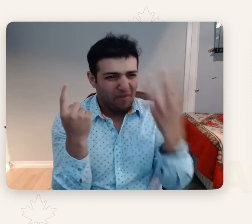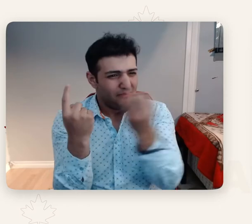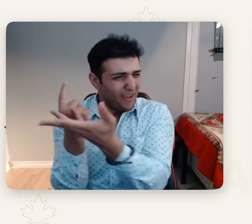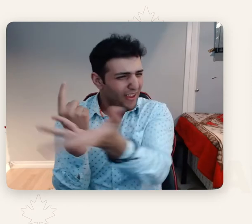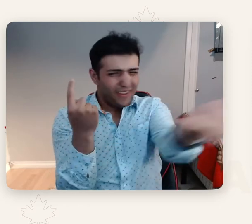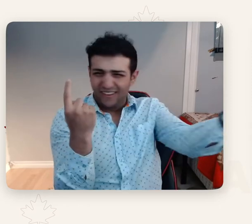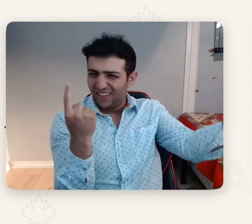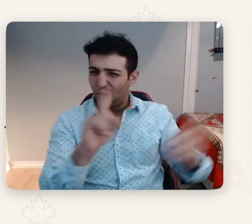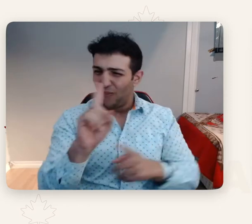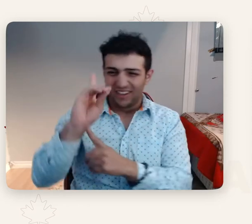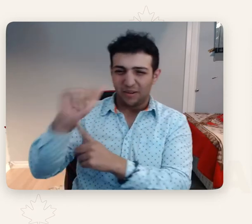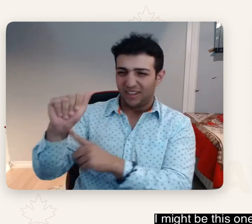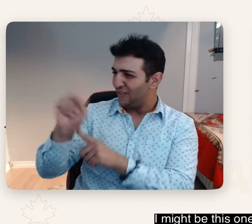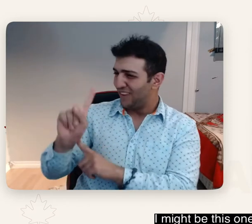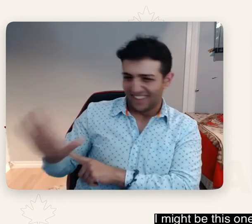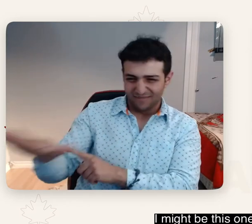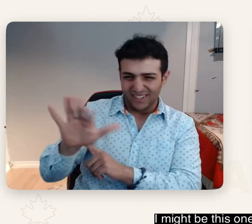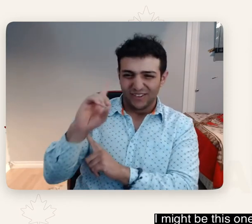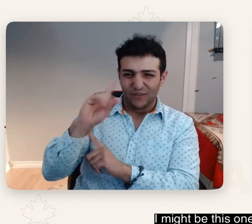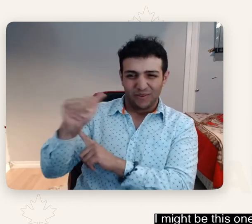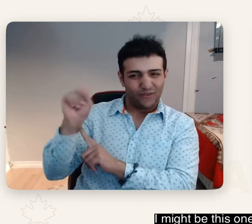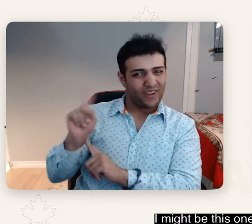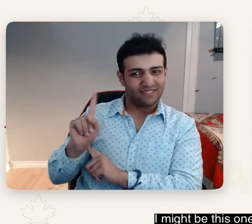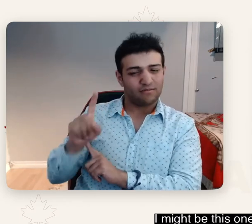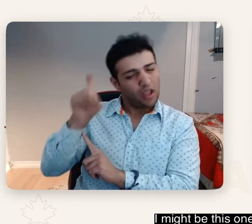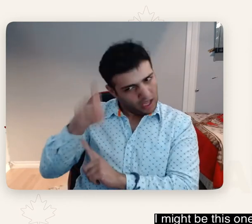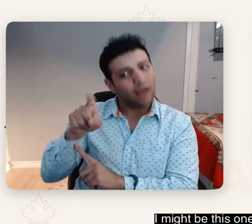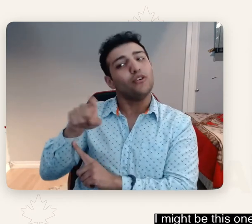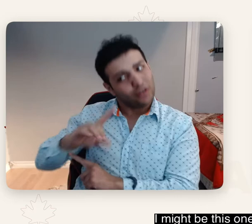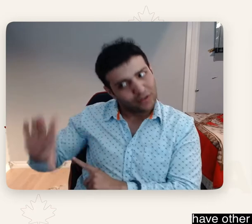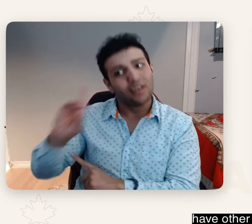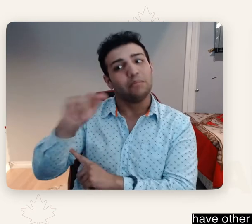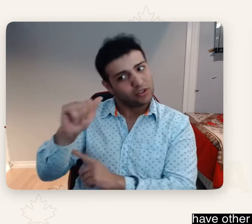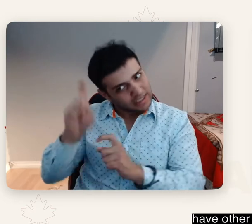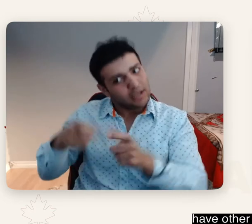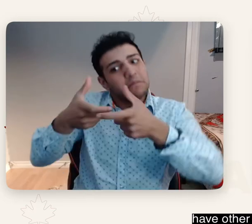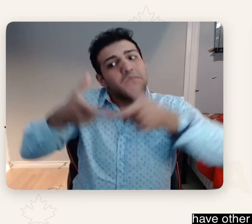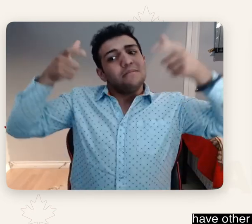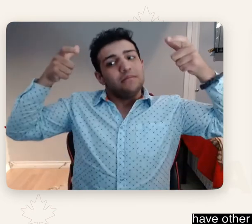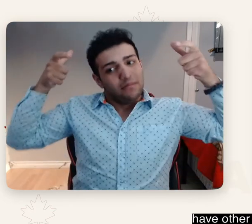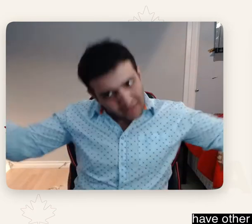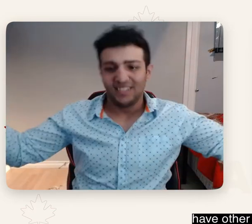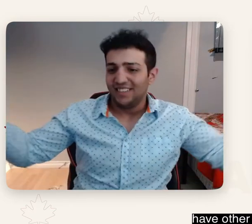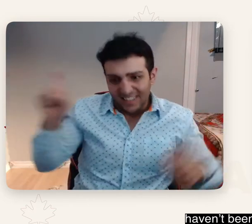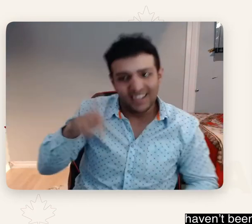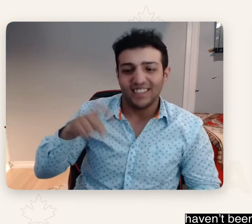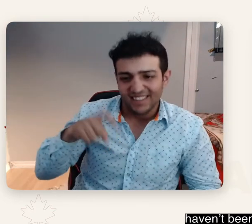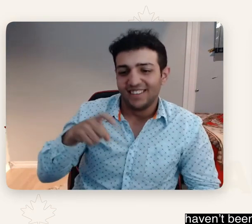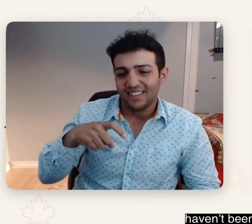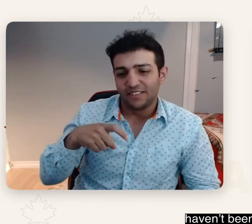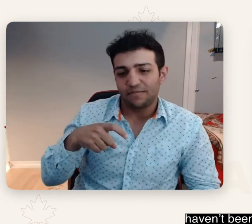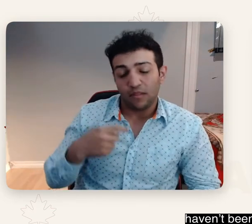Uh, I feel like a bit alone. I might be this one deaf actor, but I think that's because we have other deaf actors who maybe